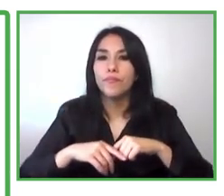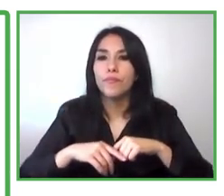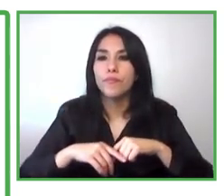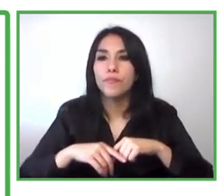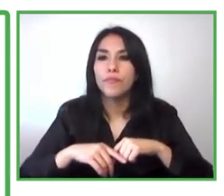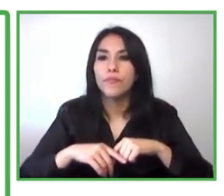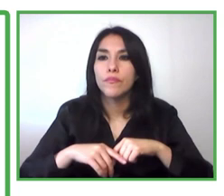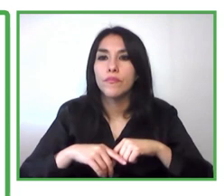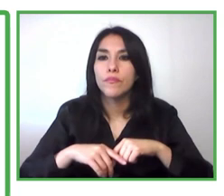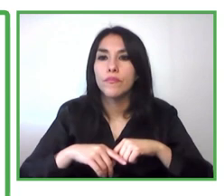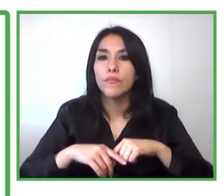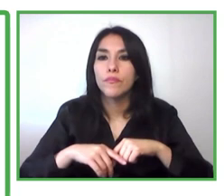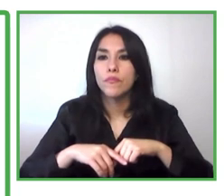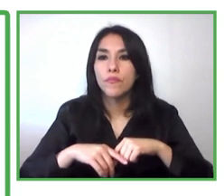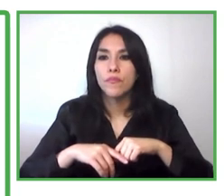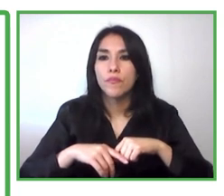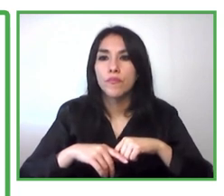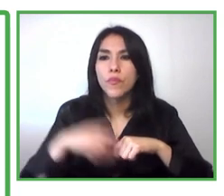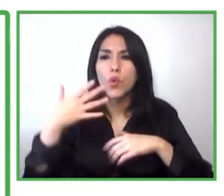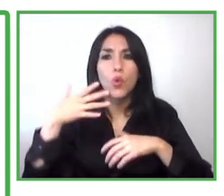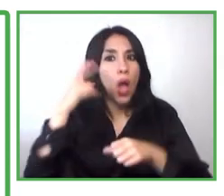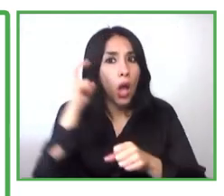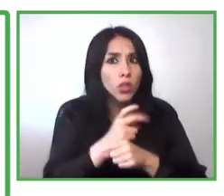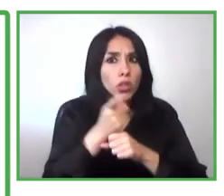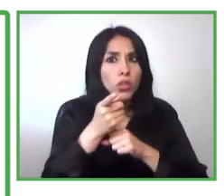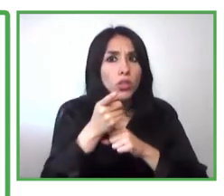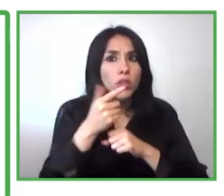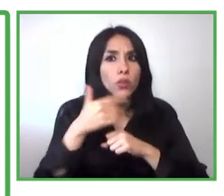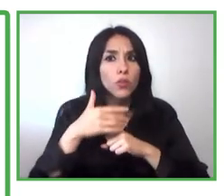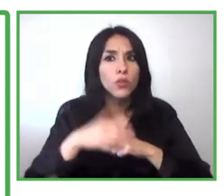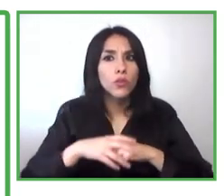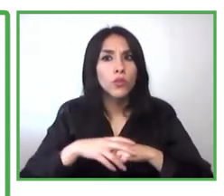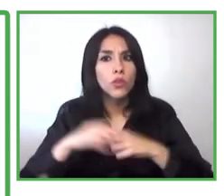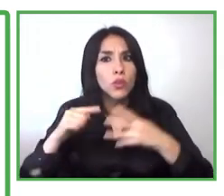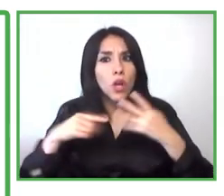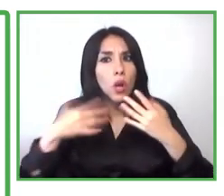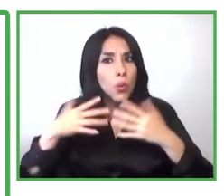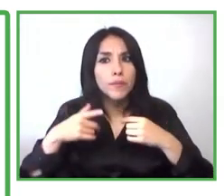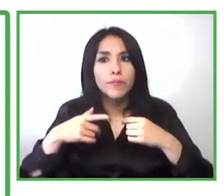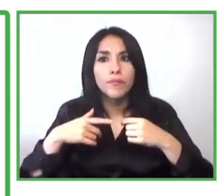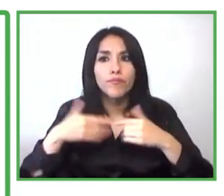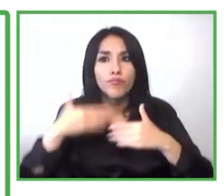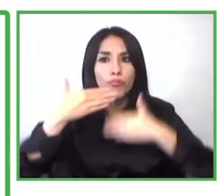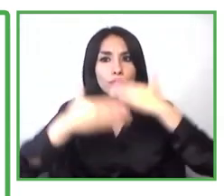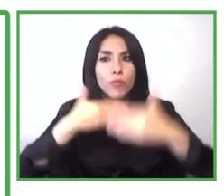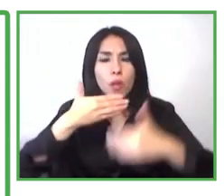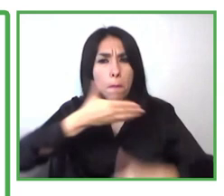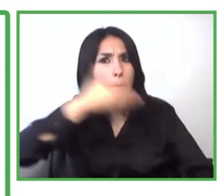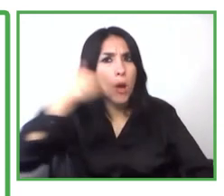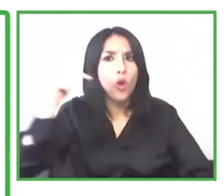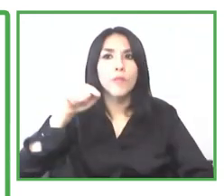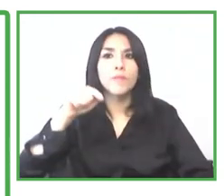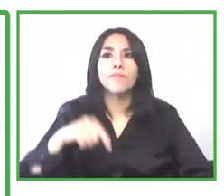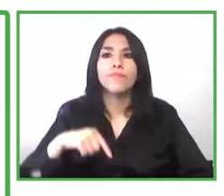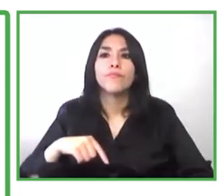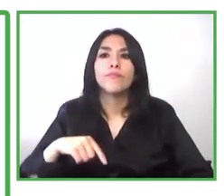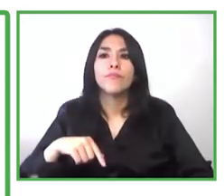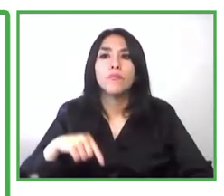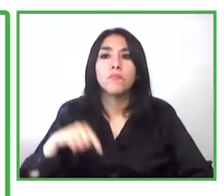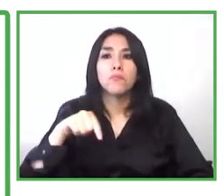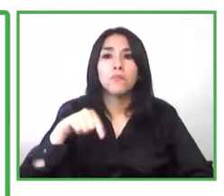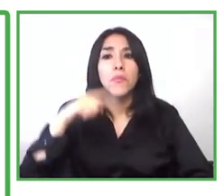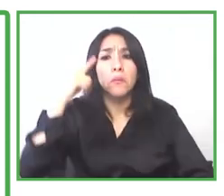because we have to see what are the components were more effective so we believe that the first